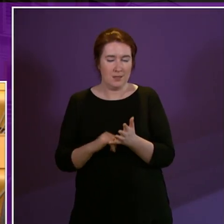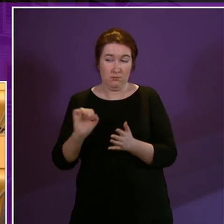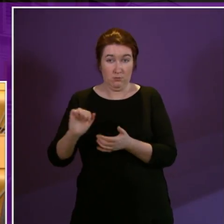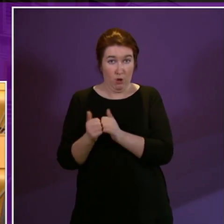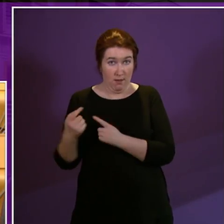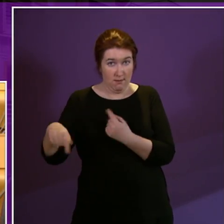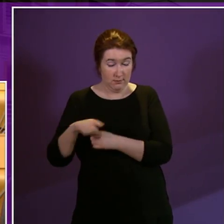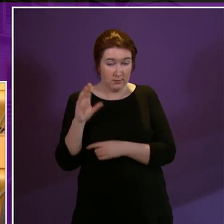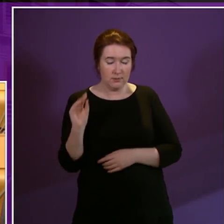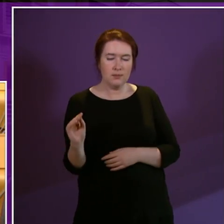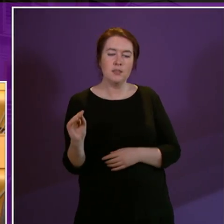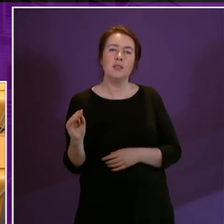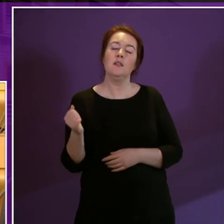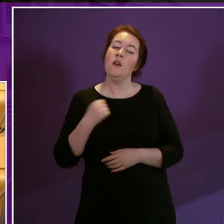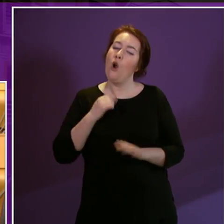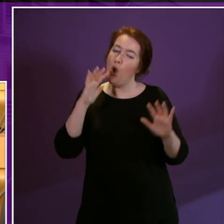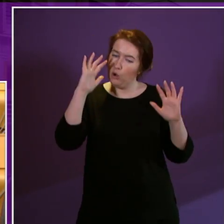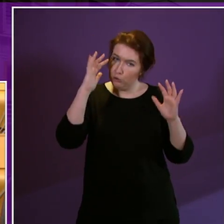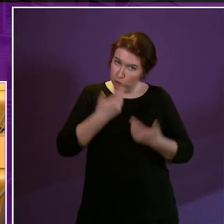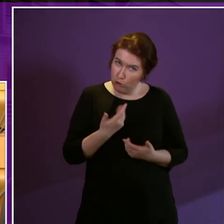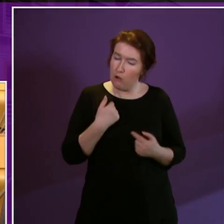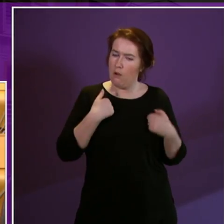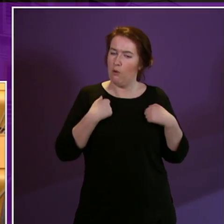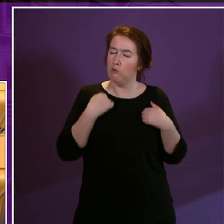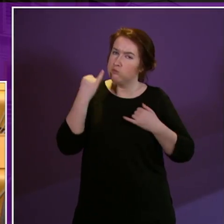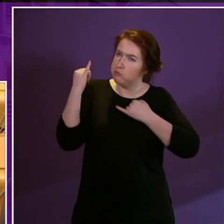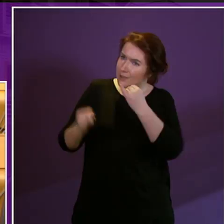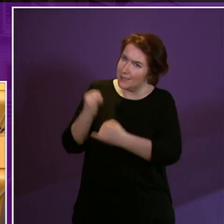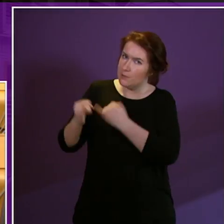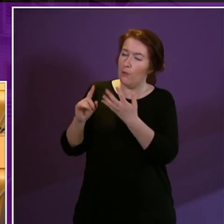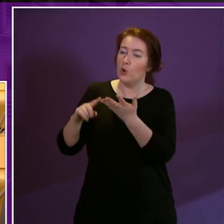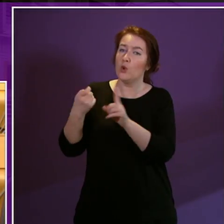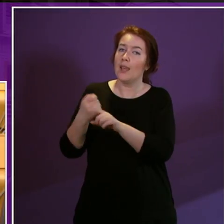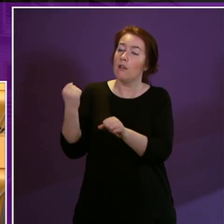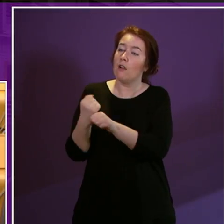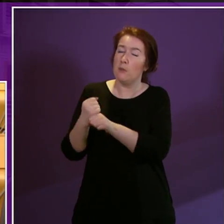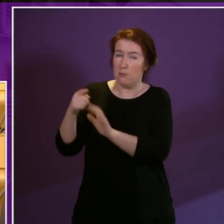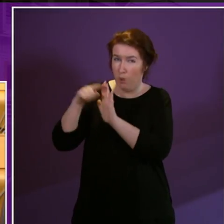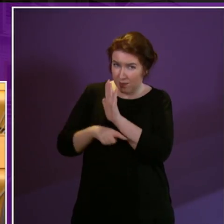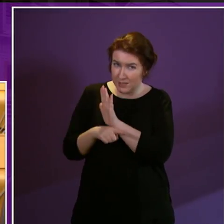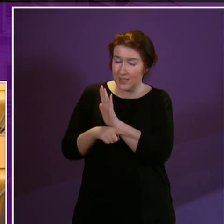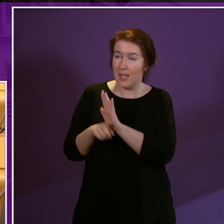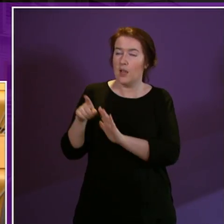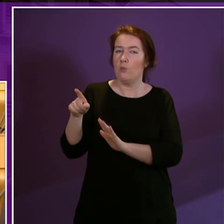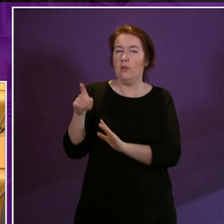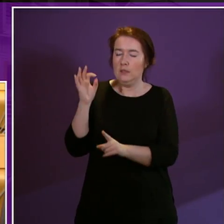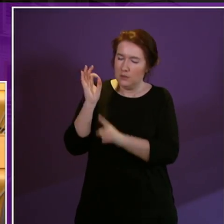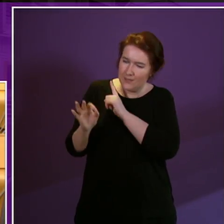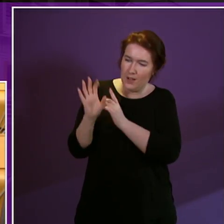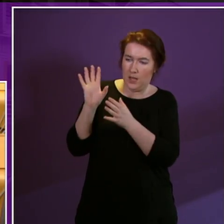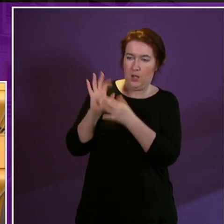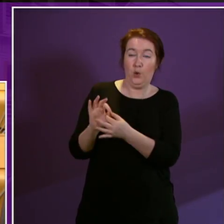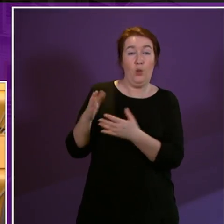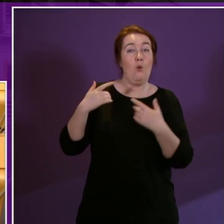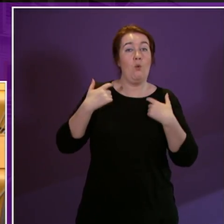our concerns and our criticisms of UK government policy with particular respect to